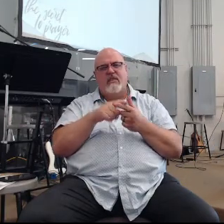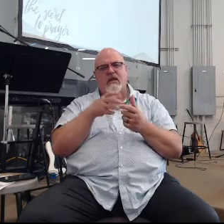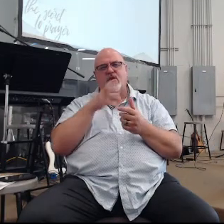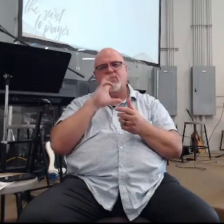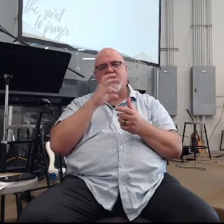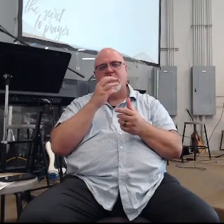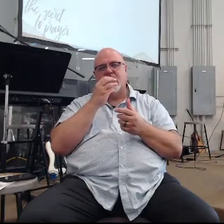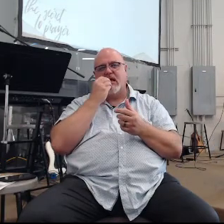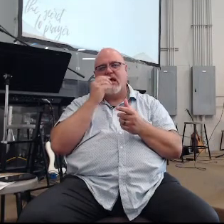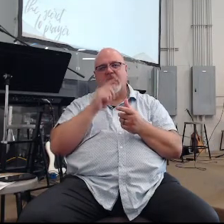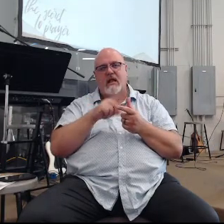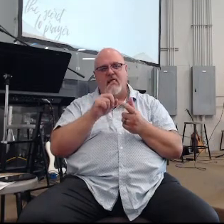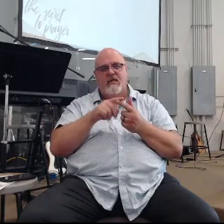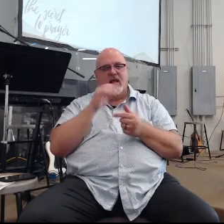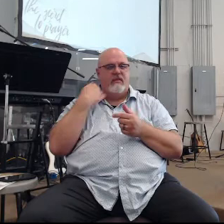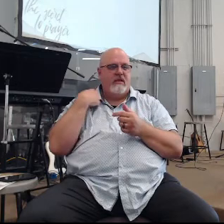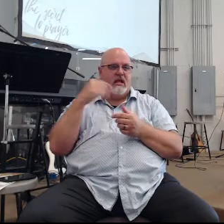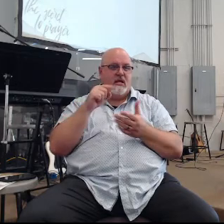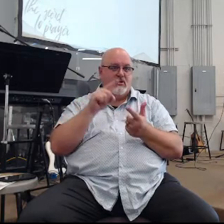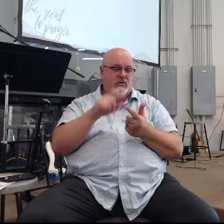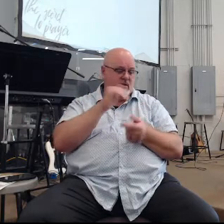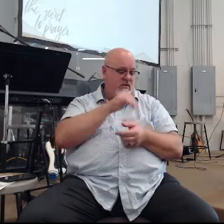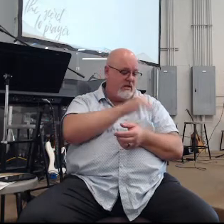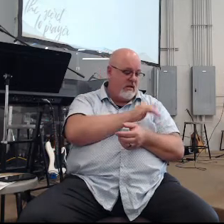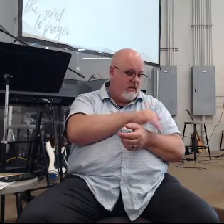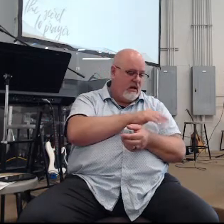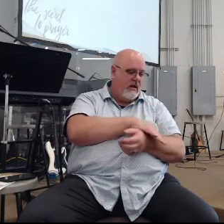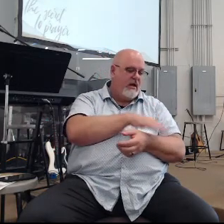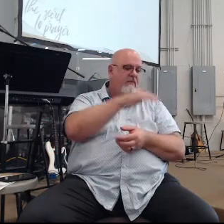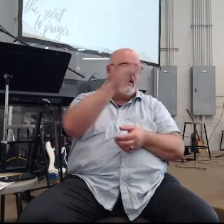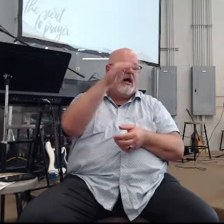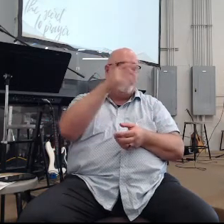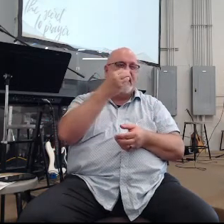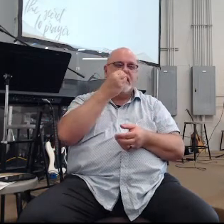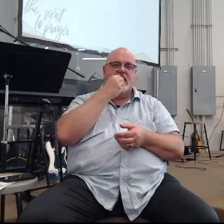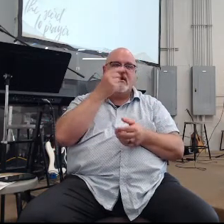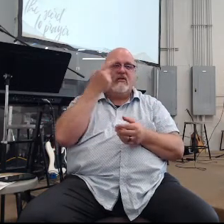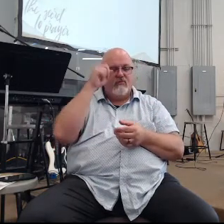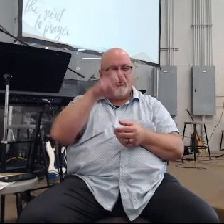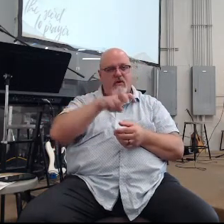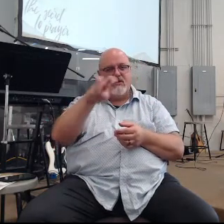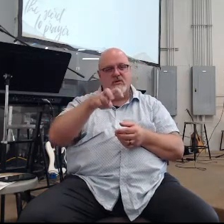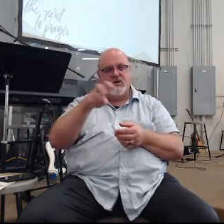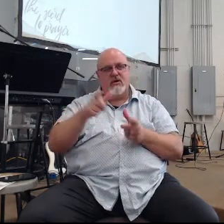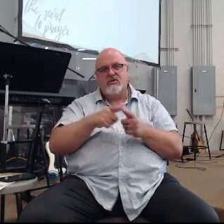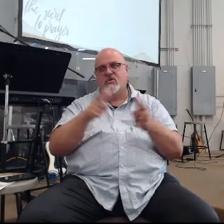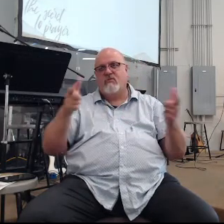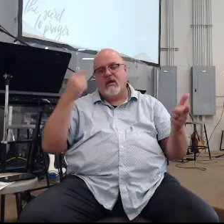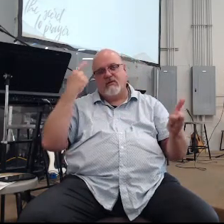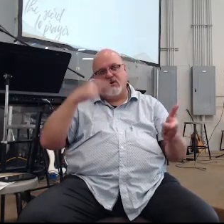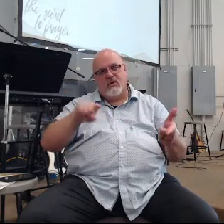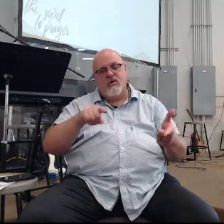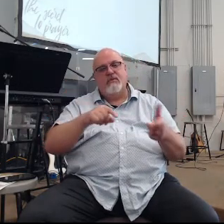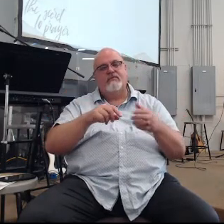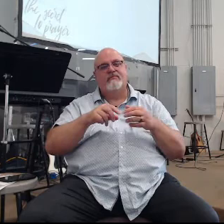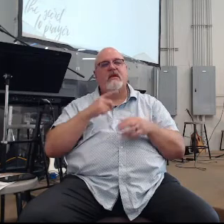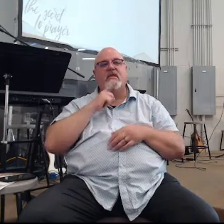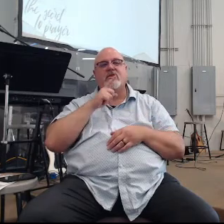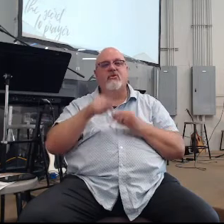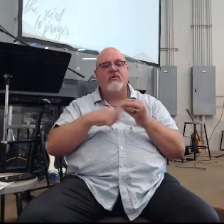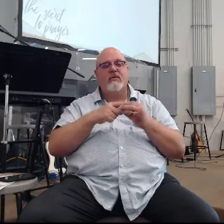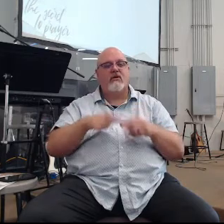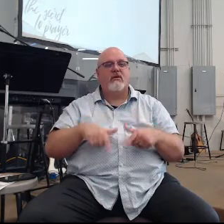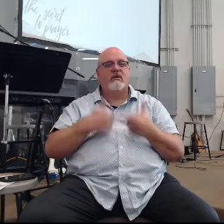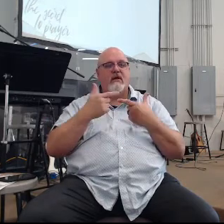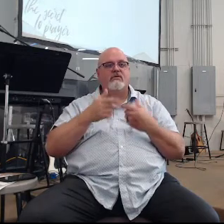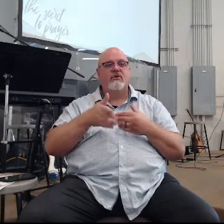angel of the Lord came to him again a second time and touched him and said arise and eat for this journey is too great for you man isn't that true about our lives and